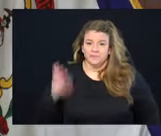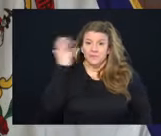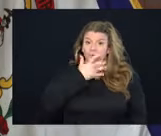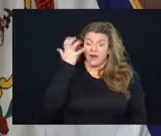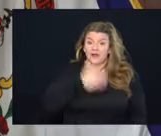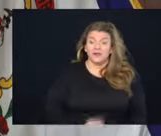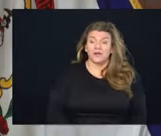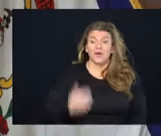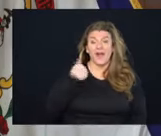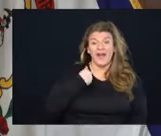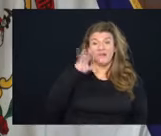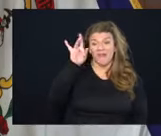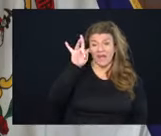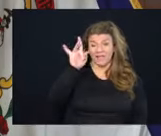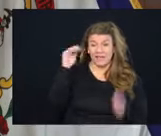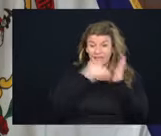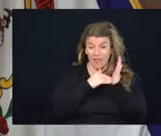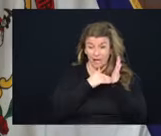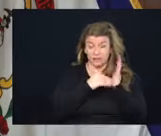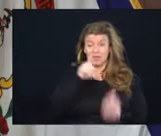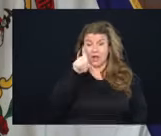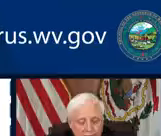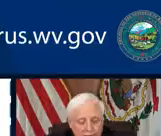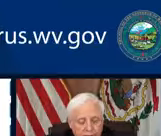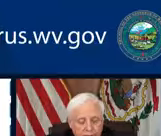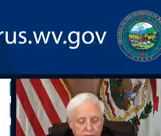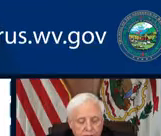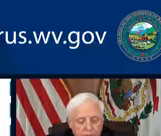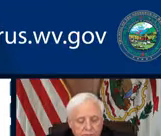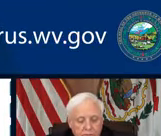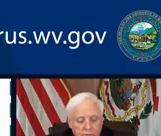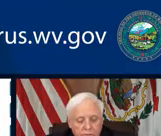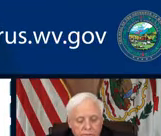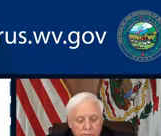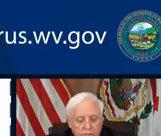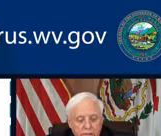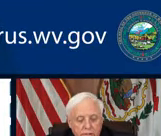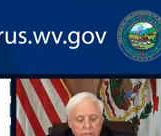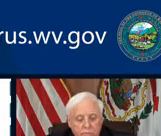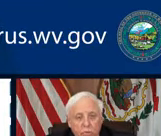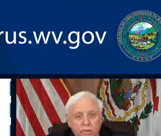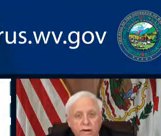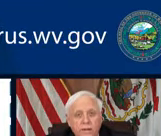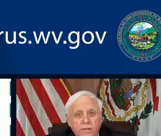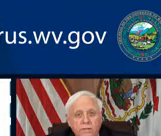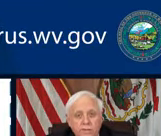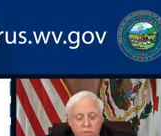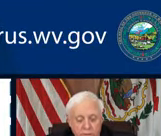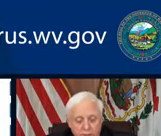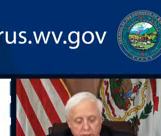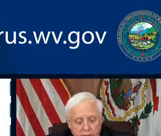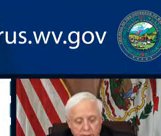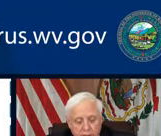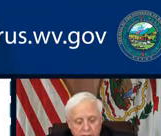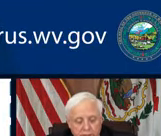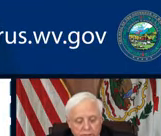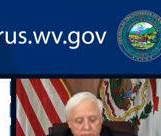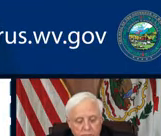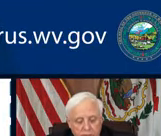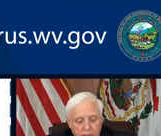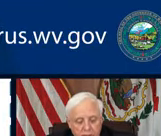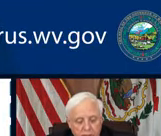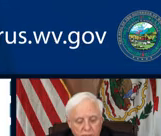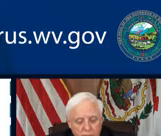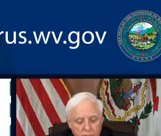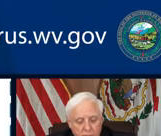We have 18,149 active cases in West Virginia and 4,003 new cases